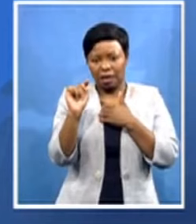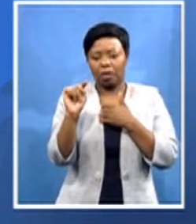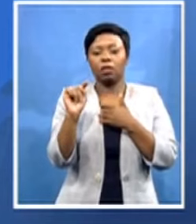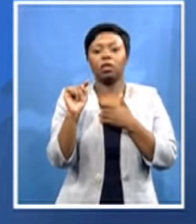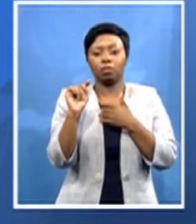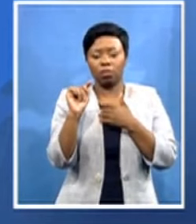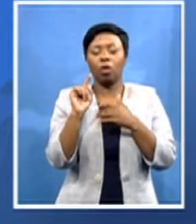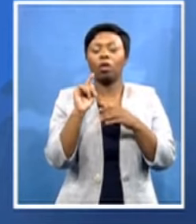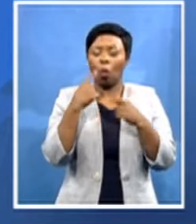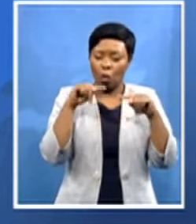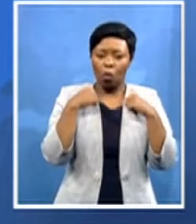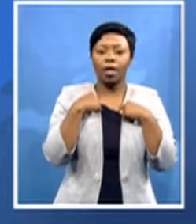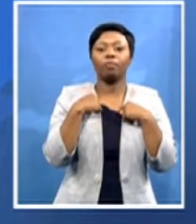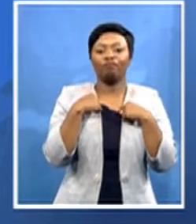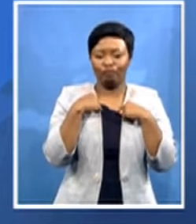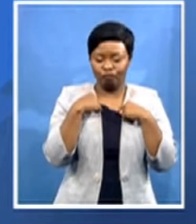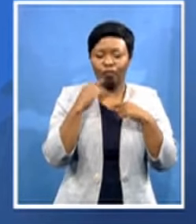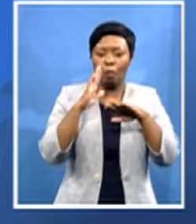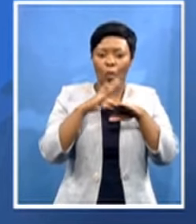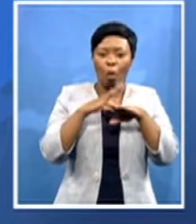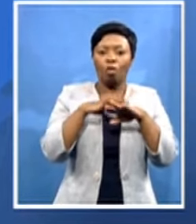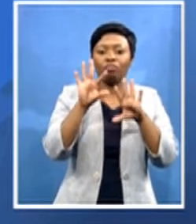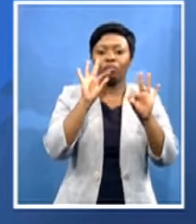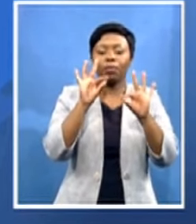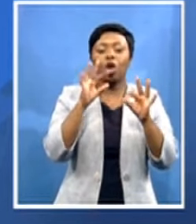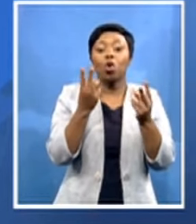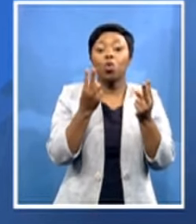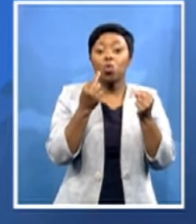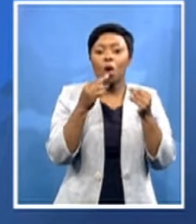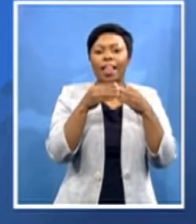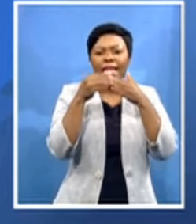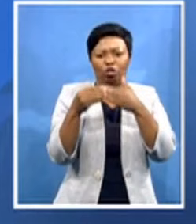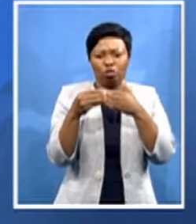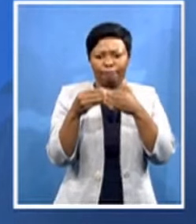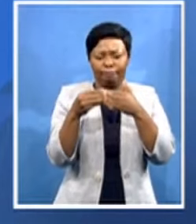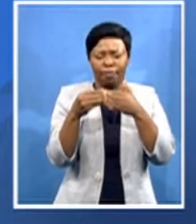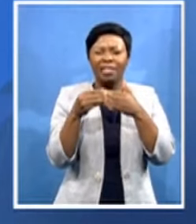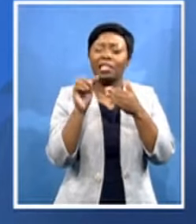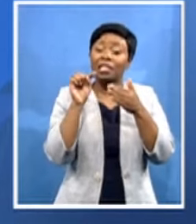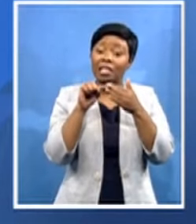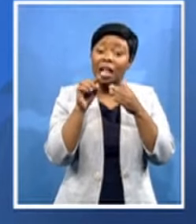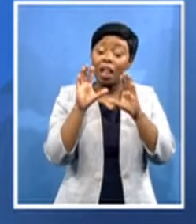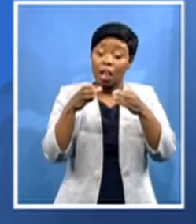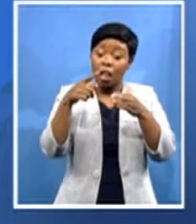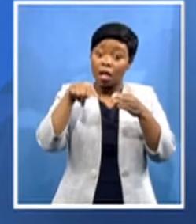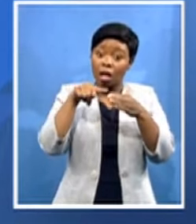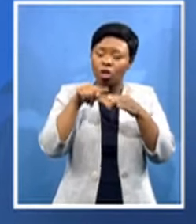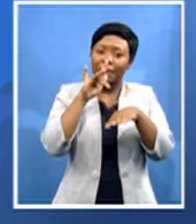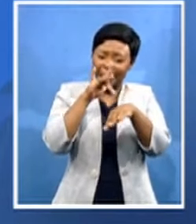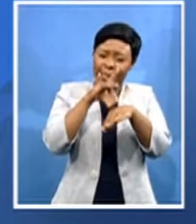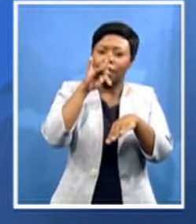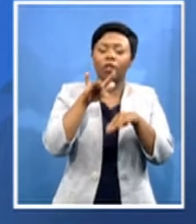new leadership that is sensitive to the people the leadership of chief fortune zephania